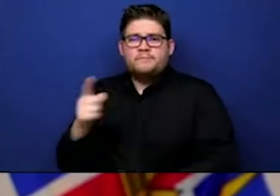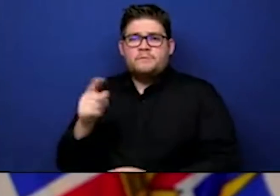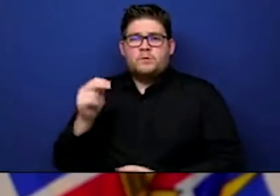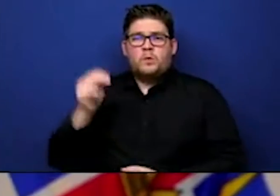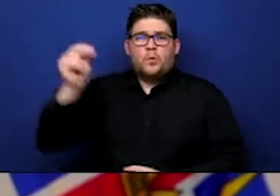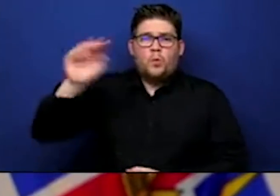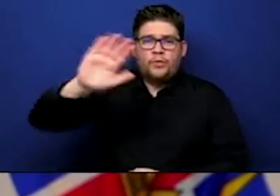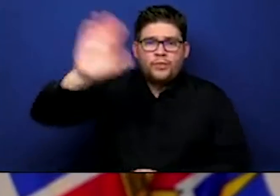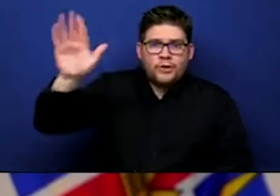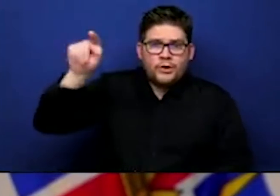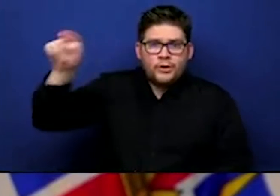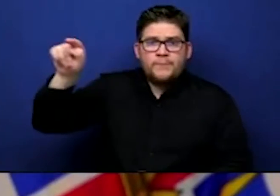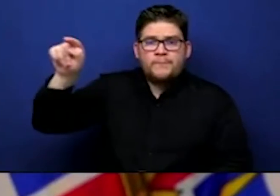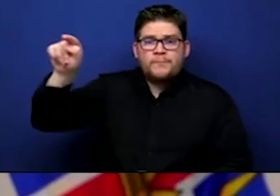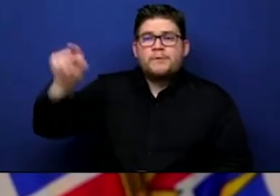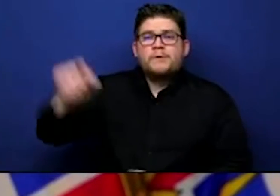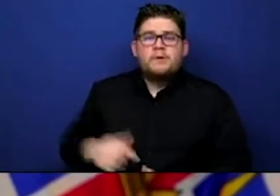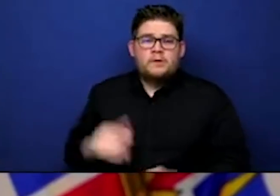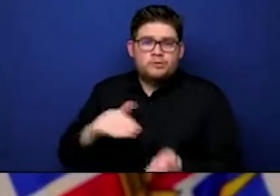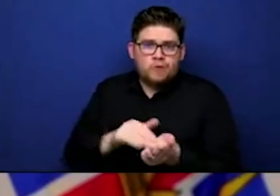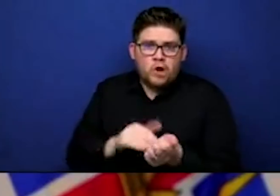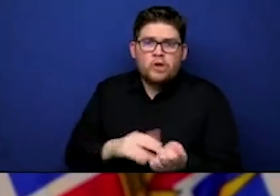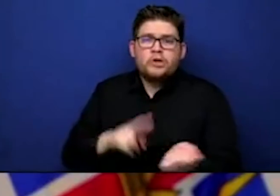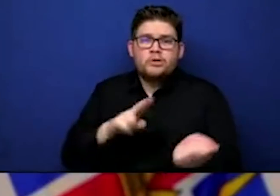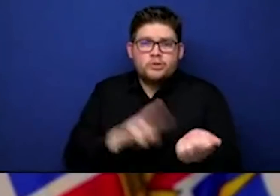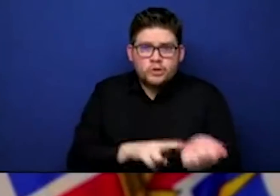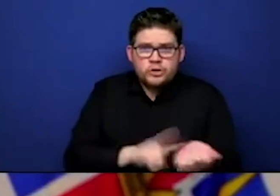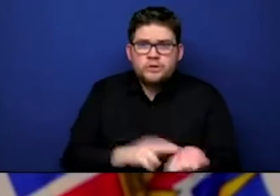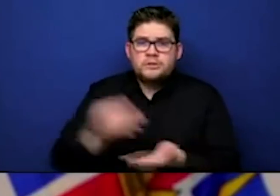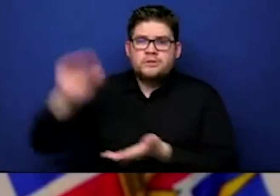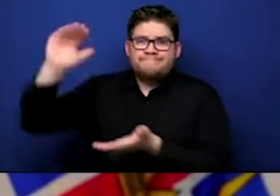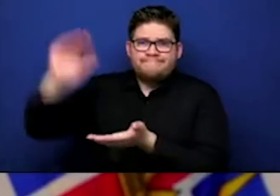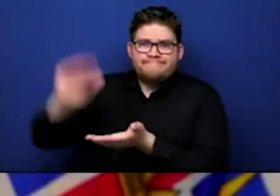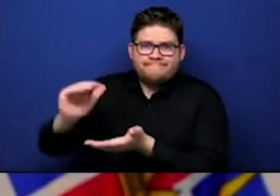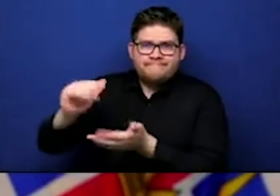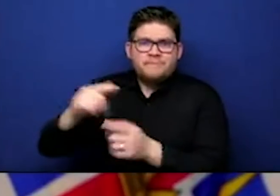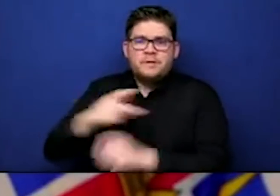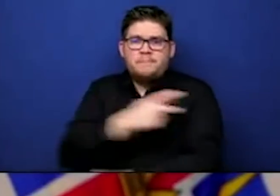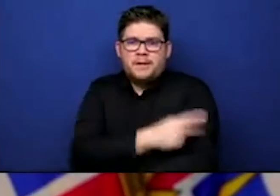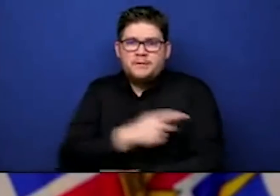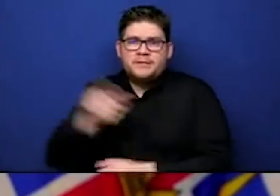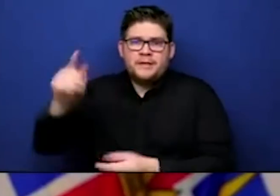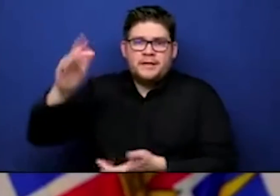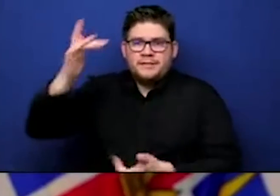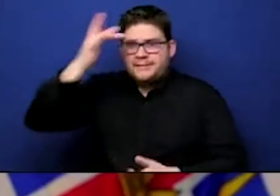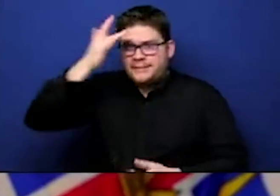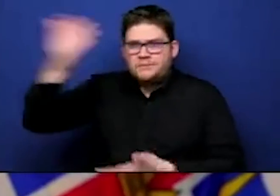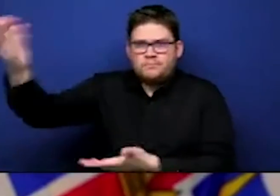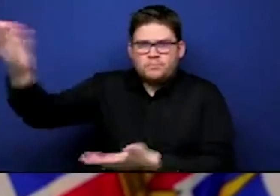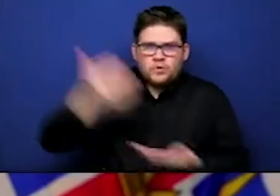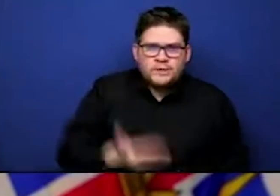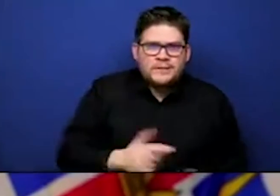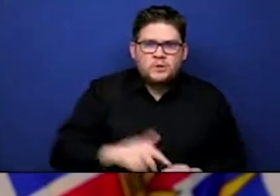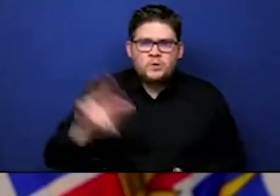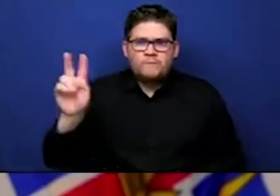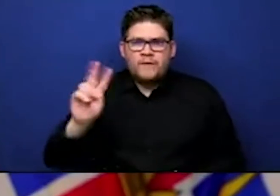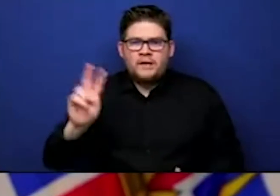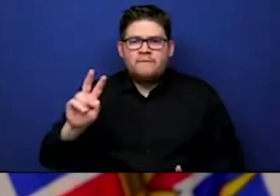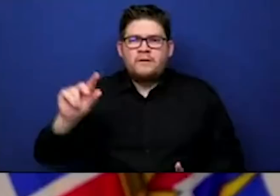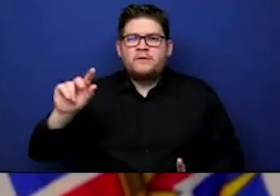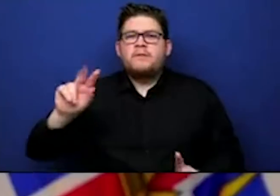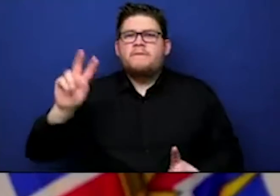more constrained, patients were taken by VGH or Surrey Memorial, or sent over to